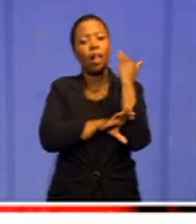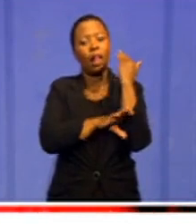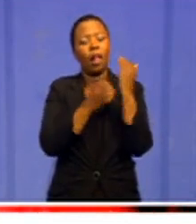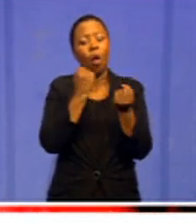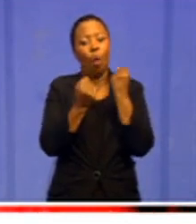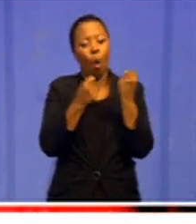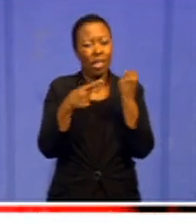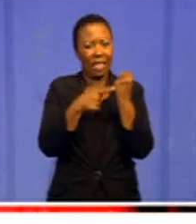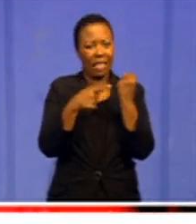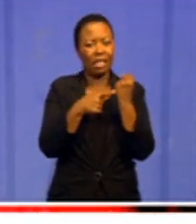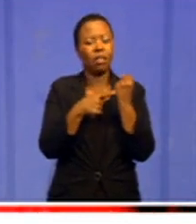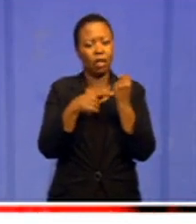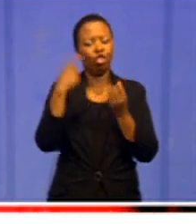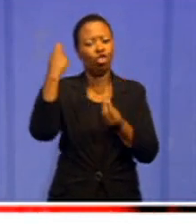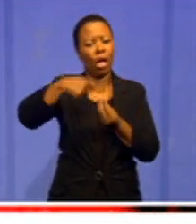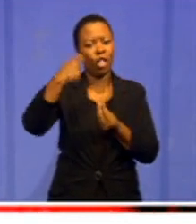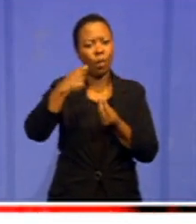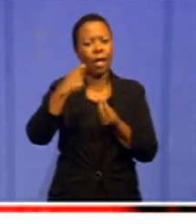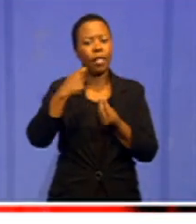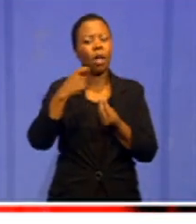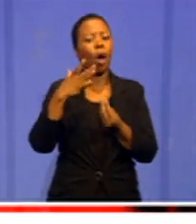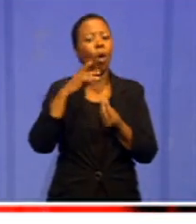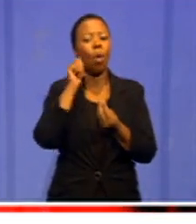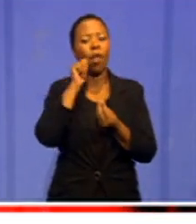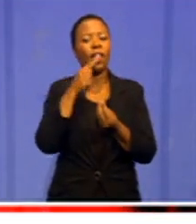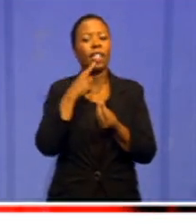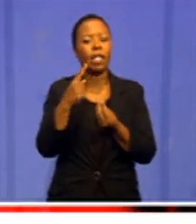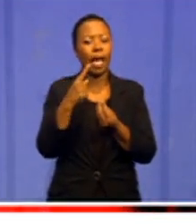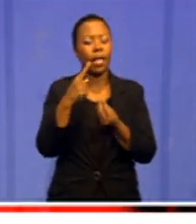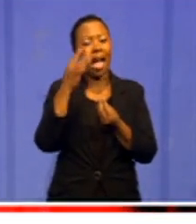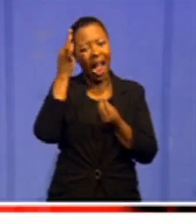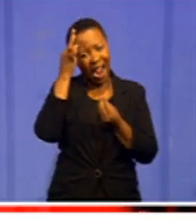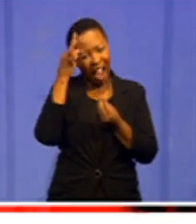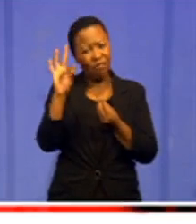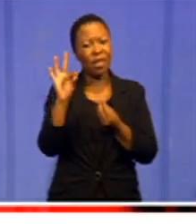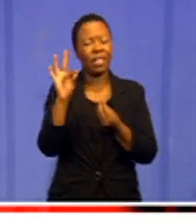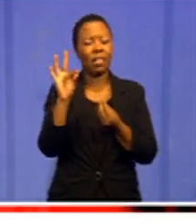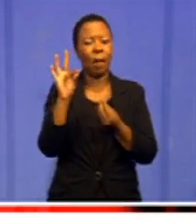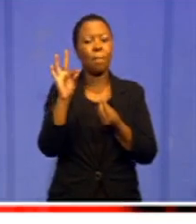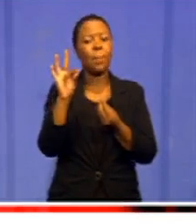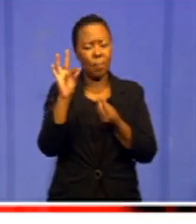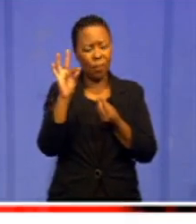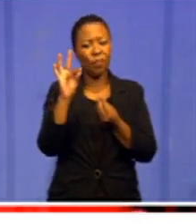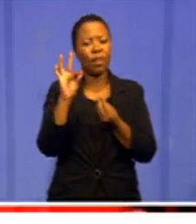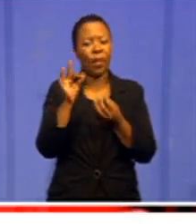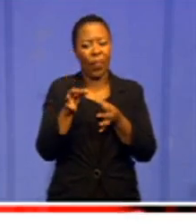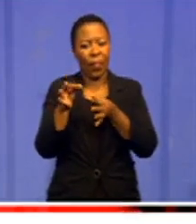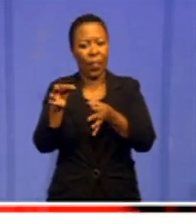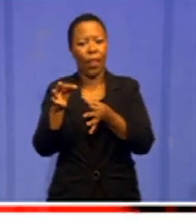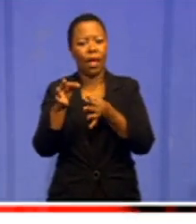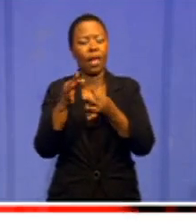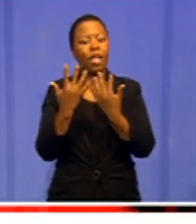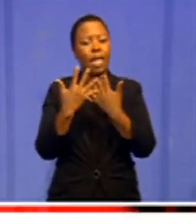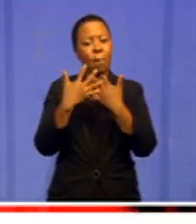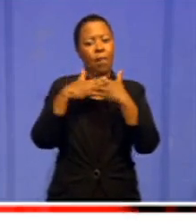the government reneging from implementing the last leg of